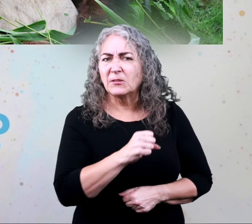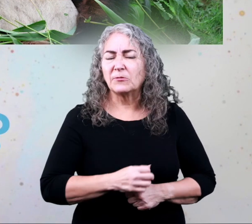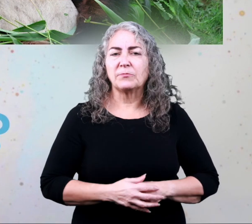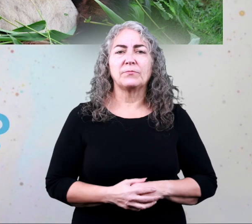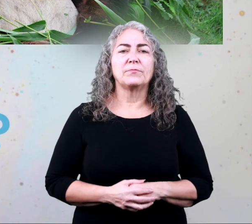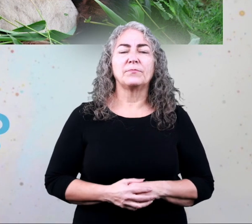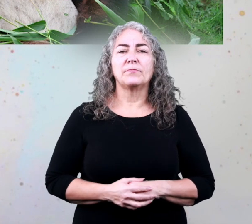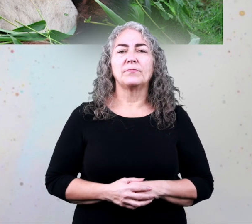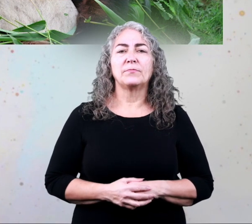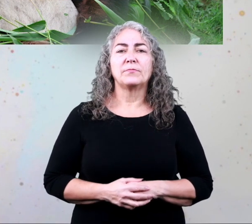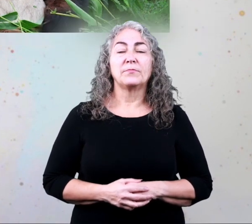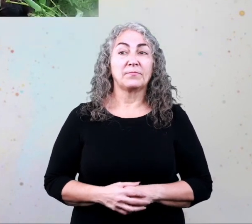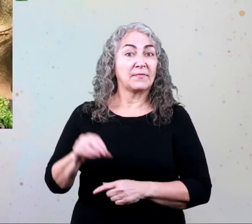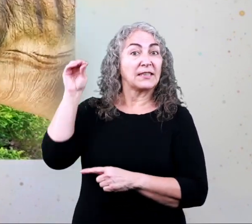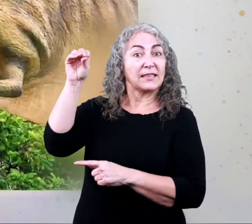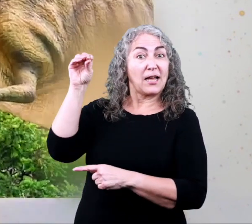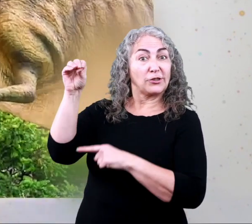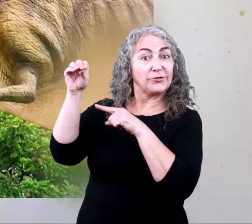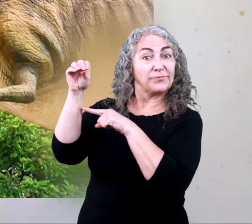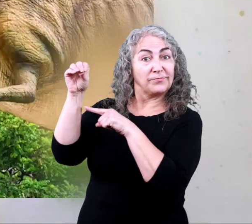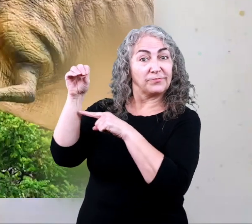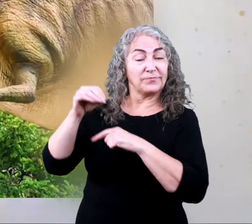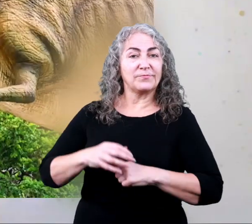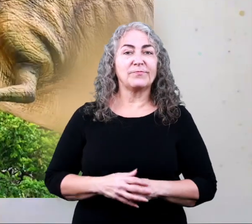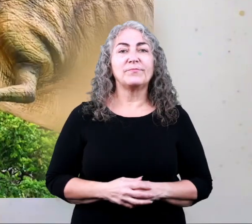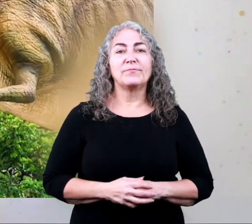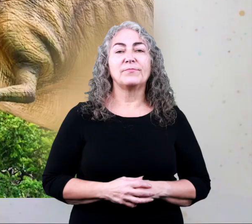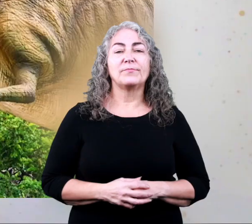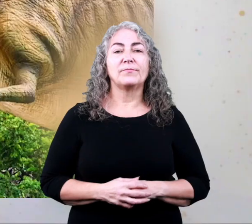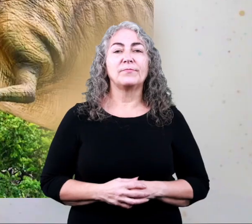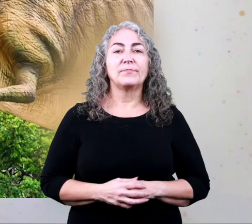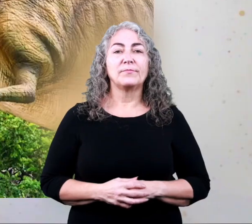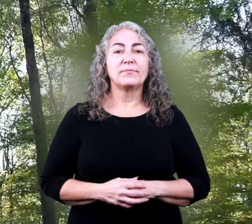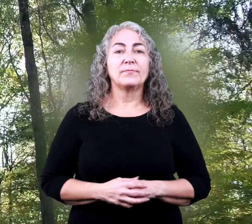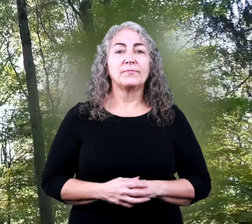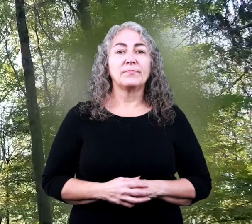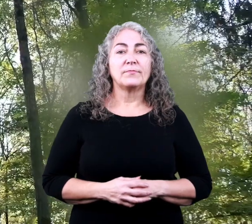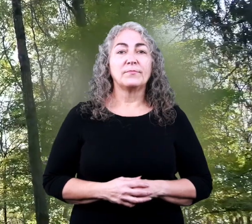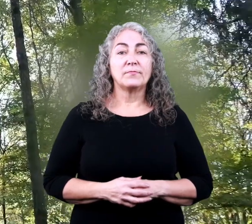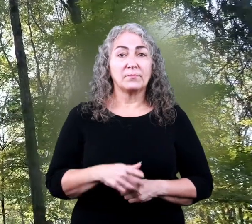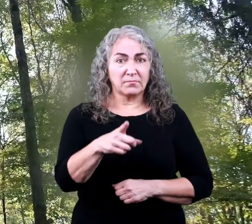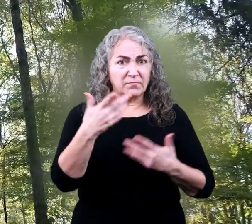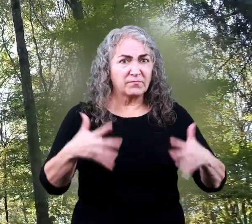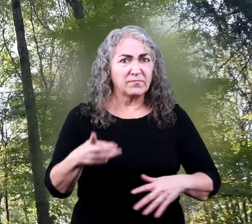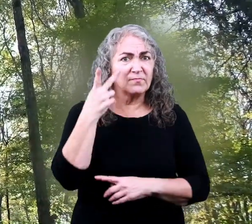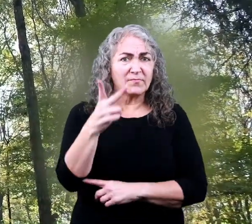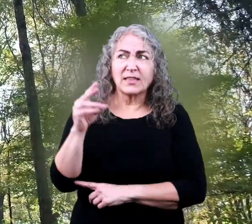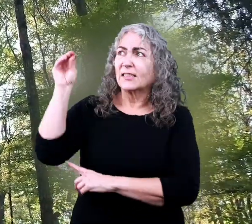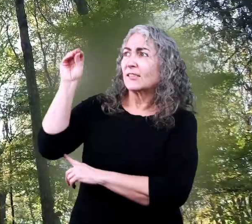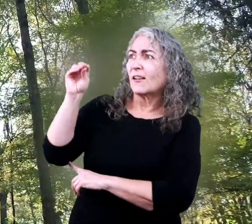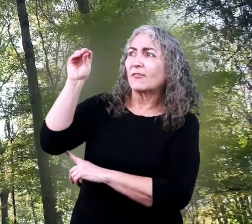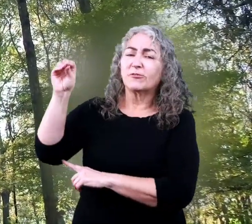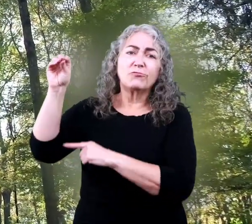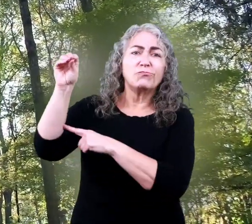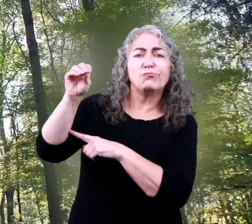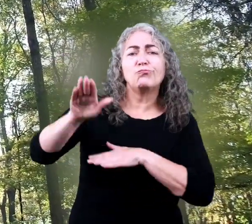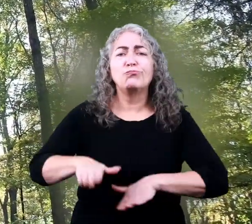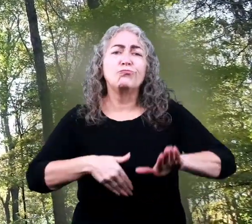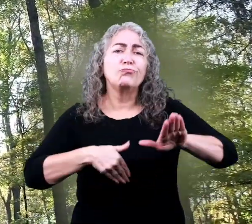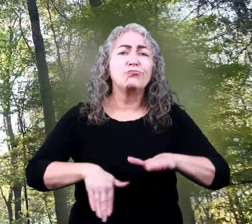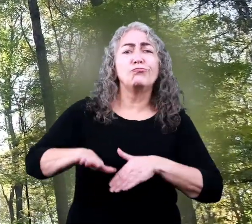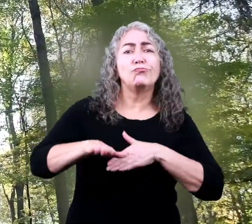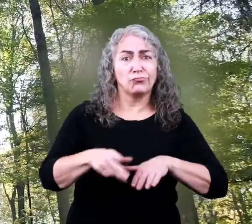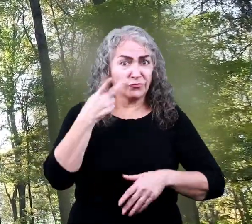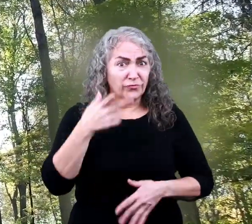is which let's start with the dinosaur have you ever seen a real life